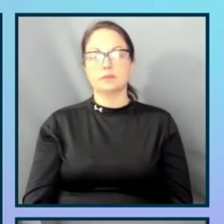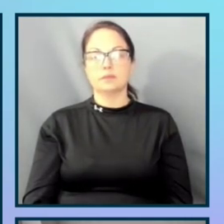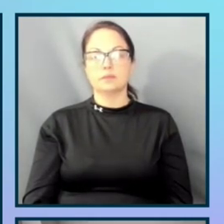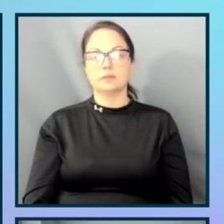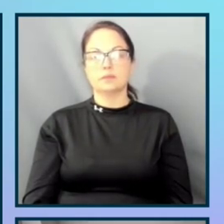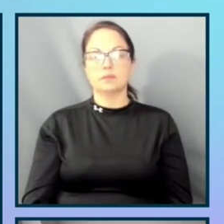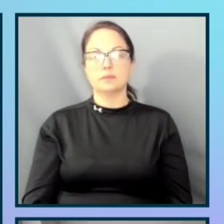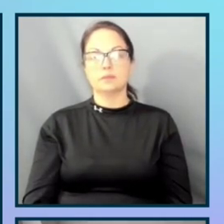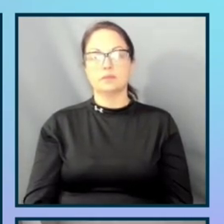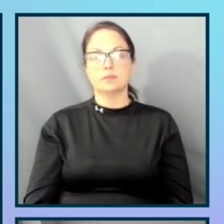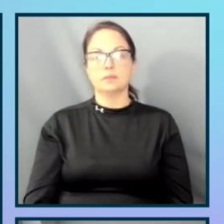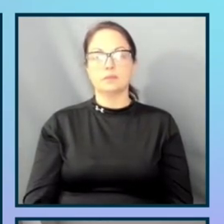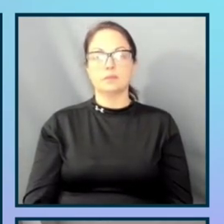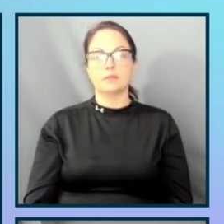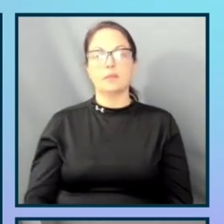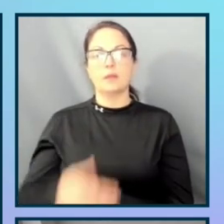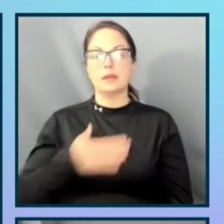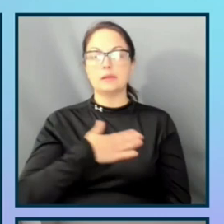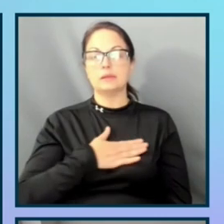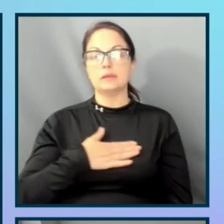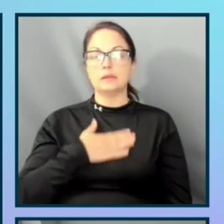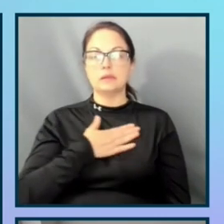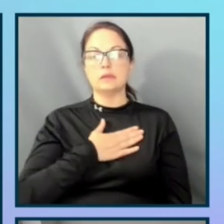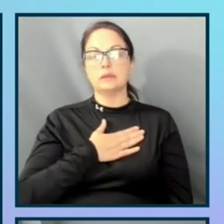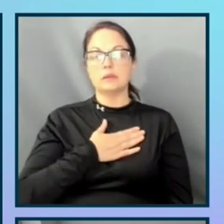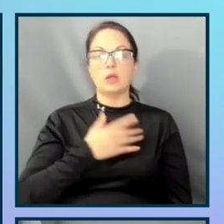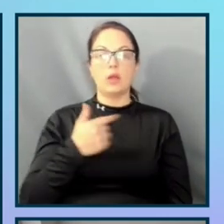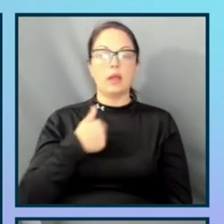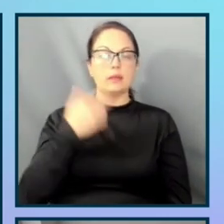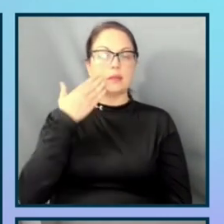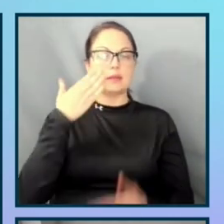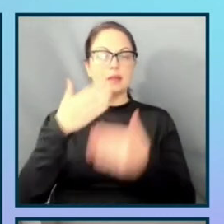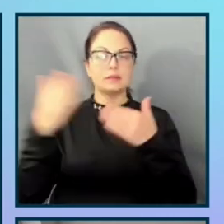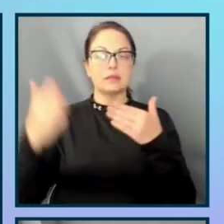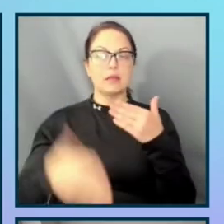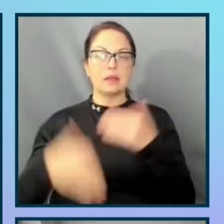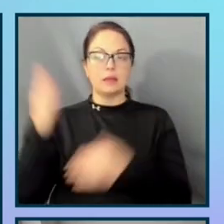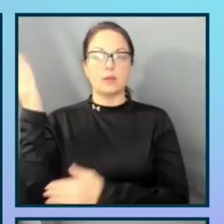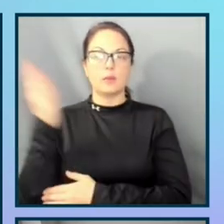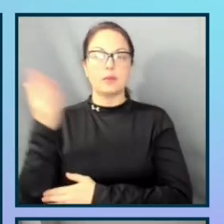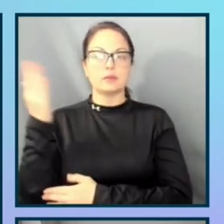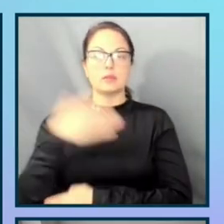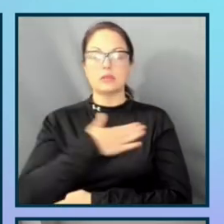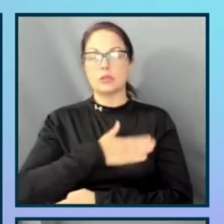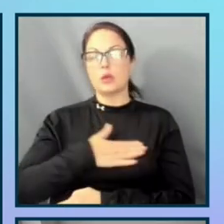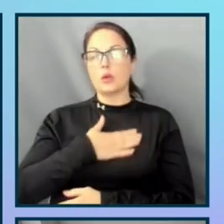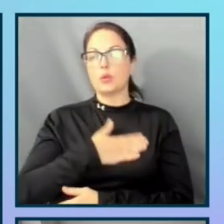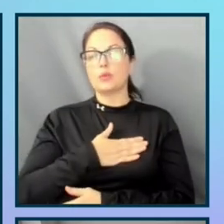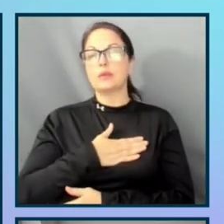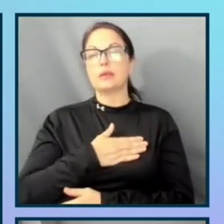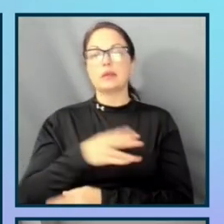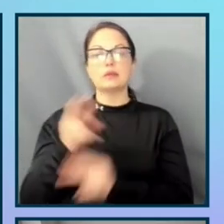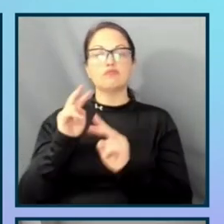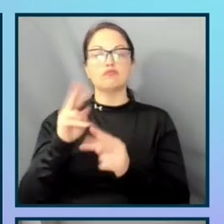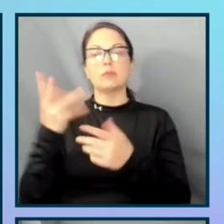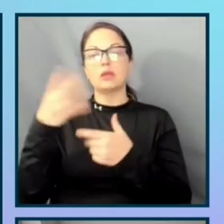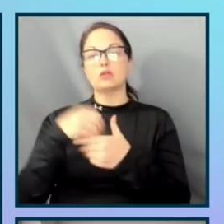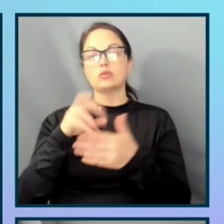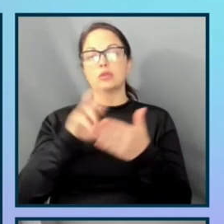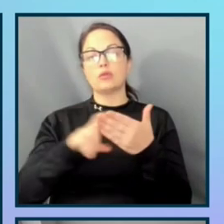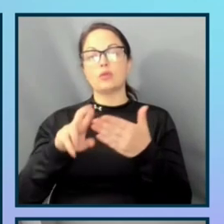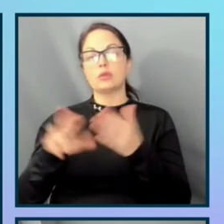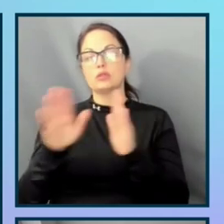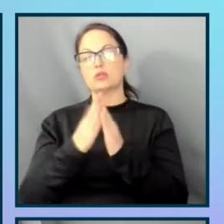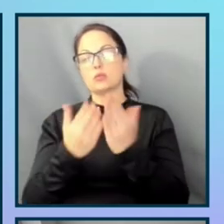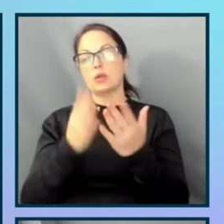So please check out, I think that is the NOA presentation. Please check out our Inclusive Research Playbook, which is